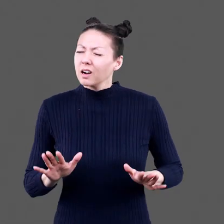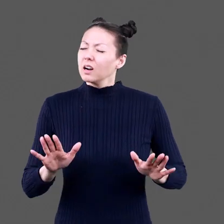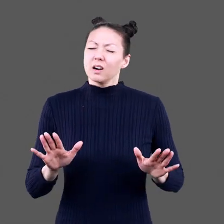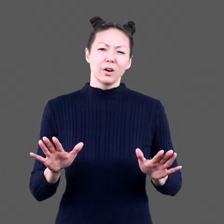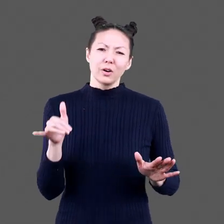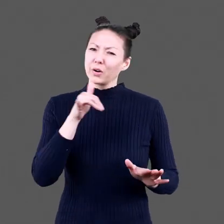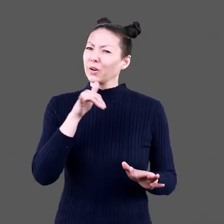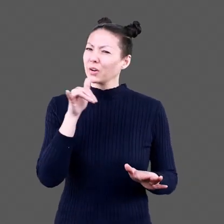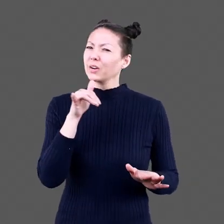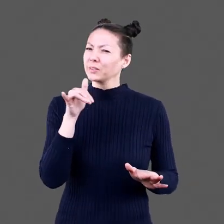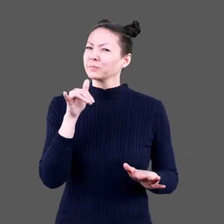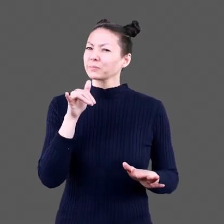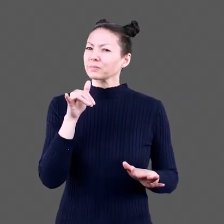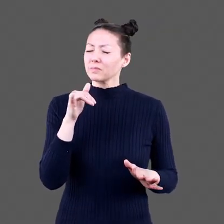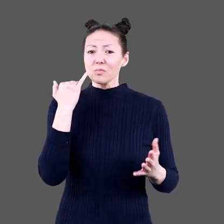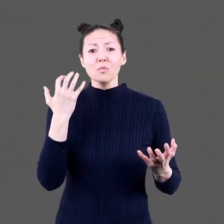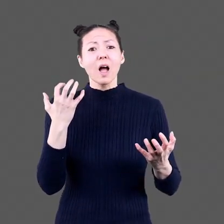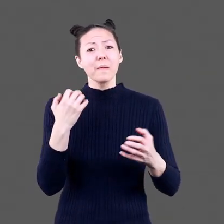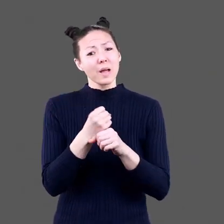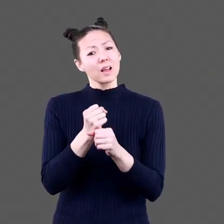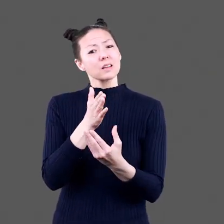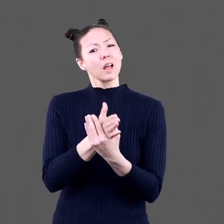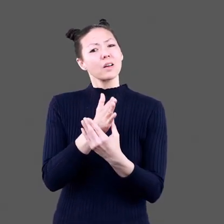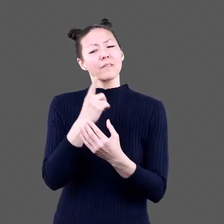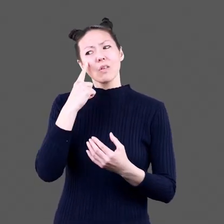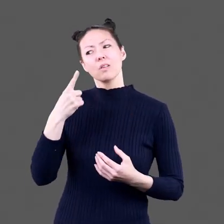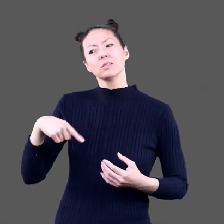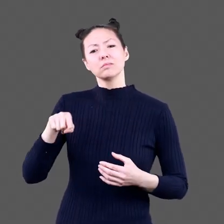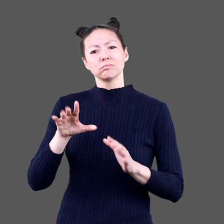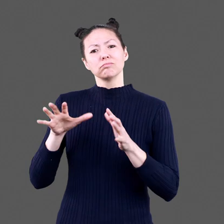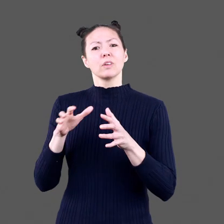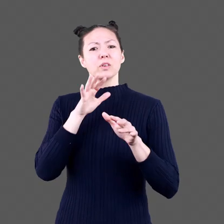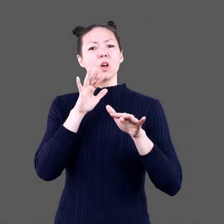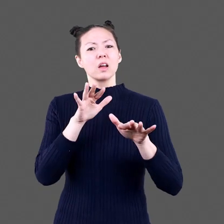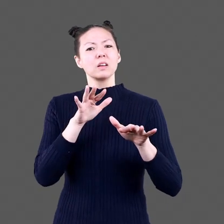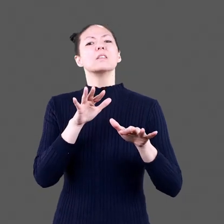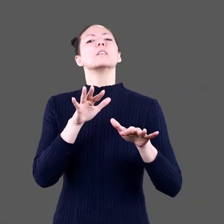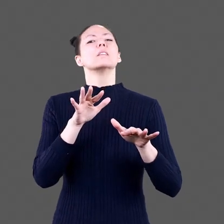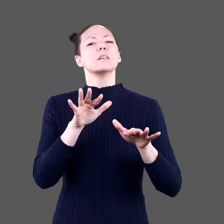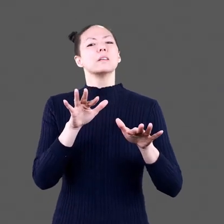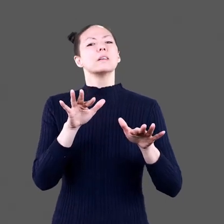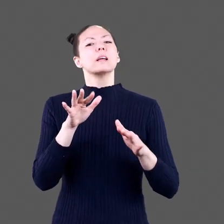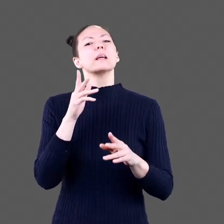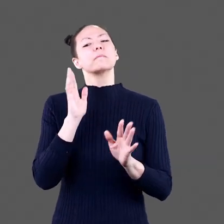Oh boy If you want to make tacos for dragons Keep the toppings